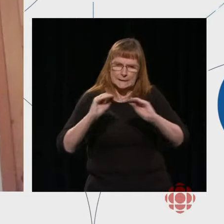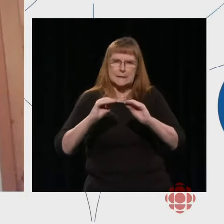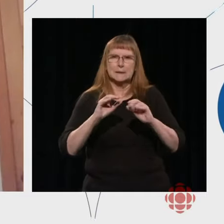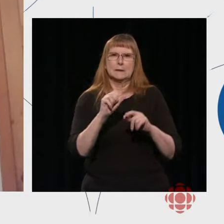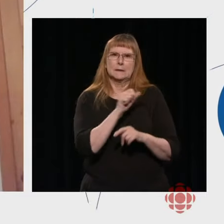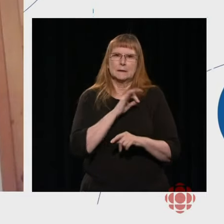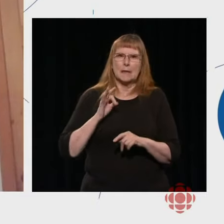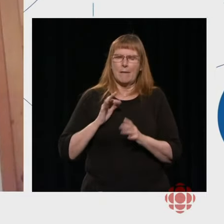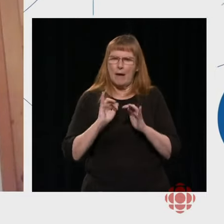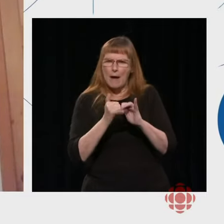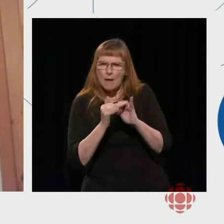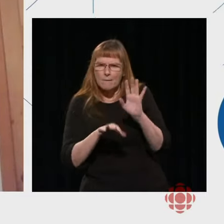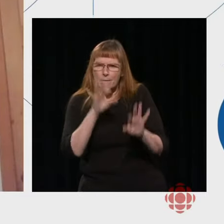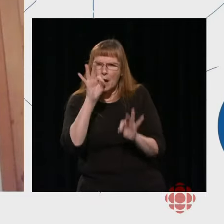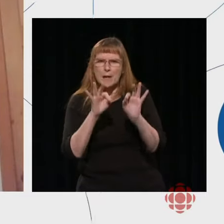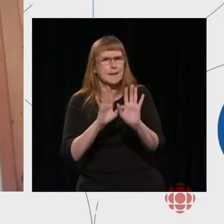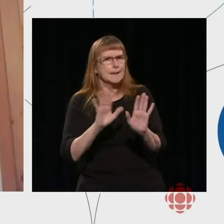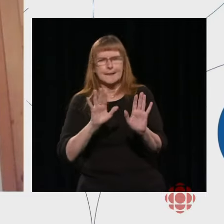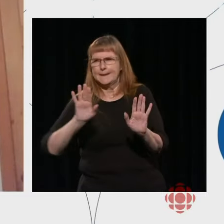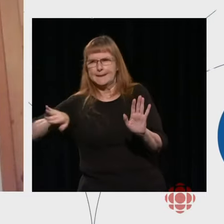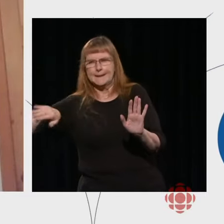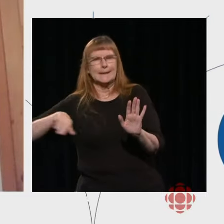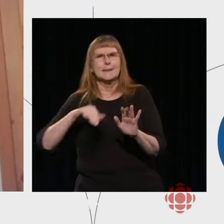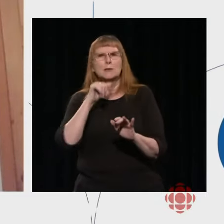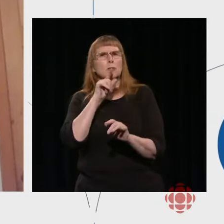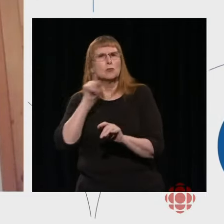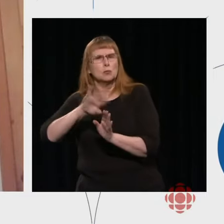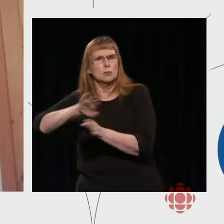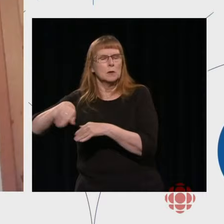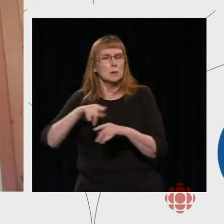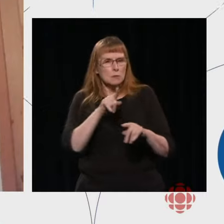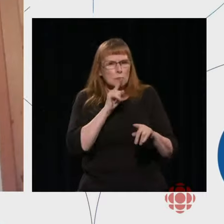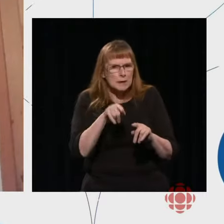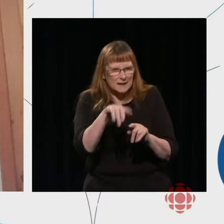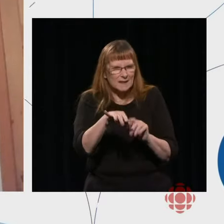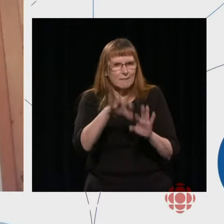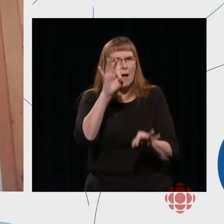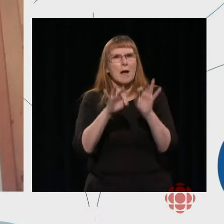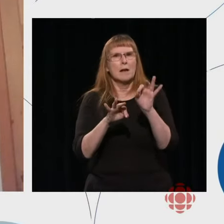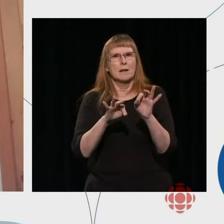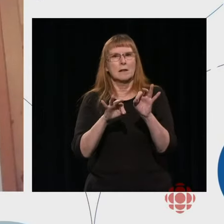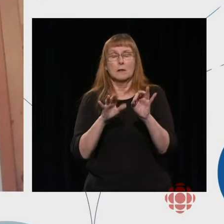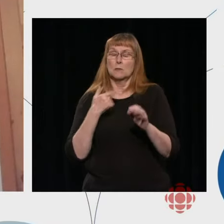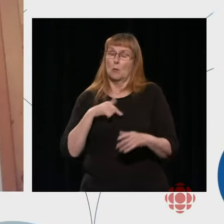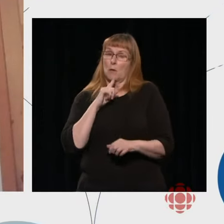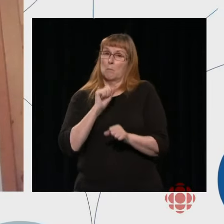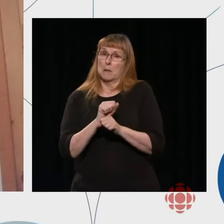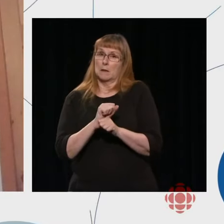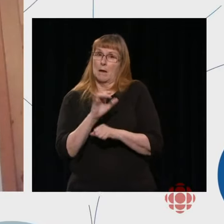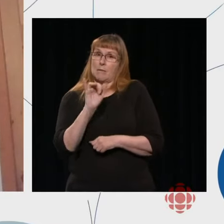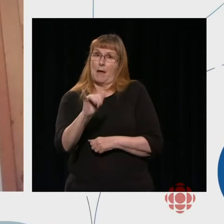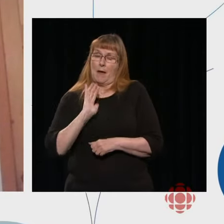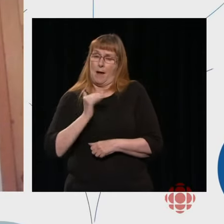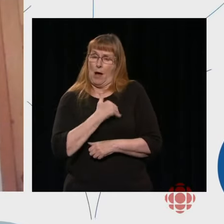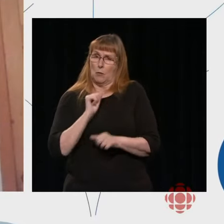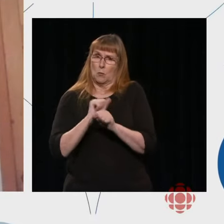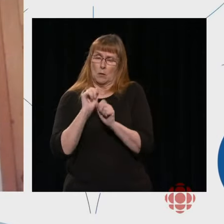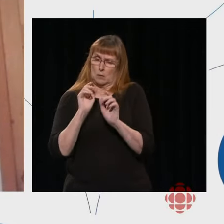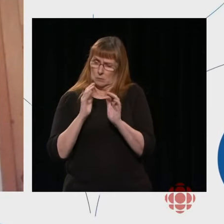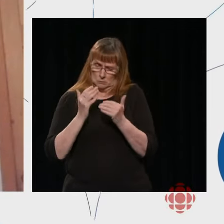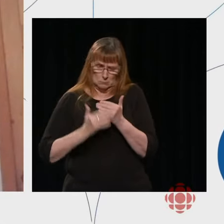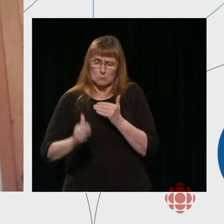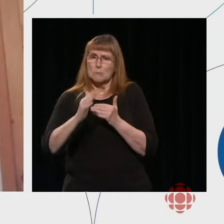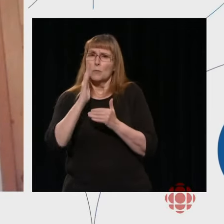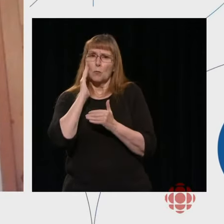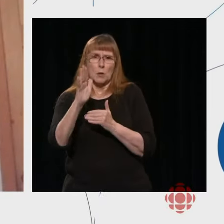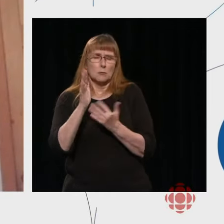at every single day and what we commit to is that we will be transparent in what we do and we will be accountable